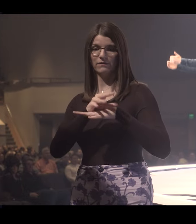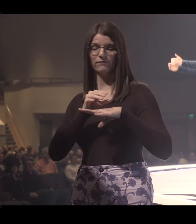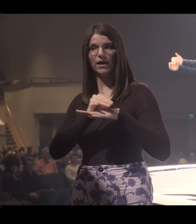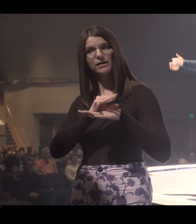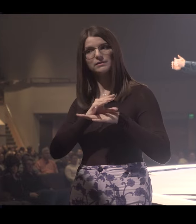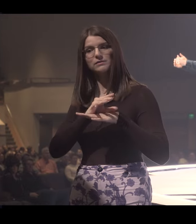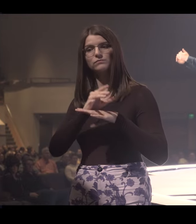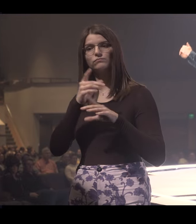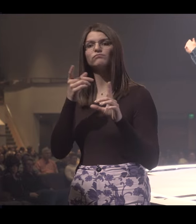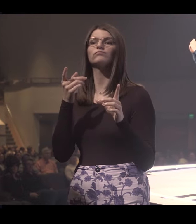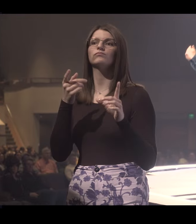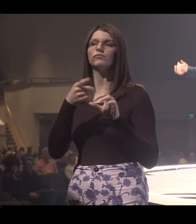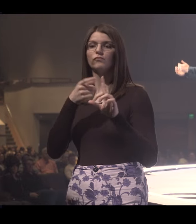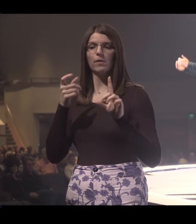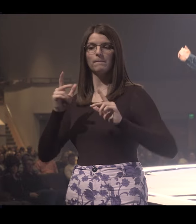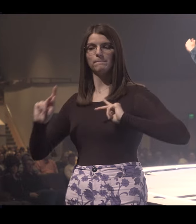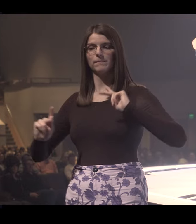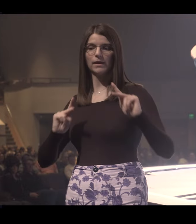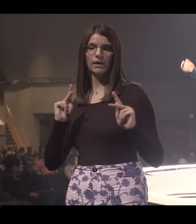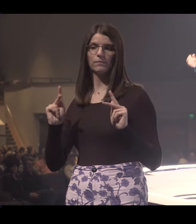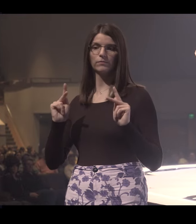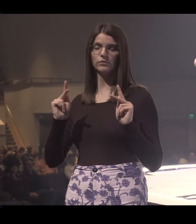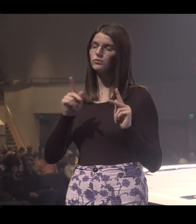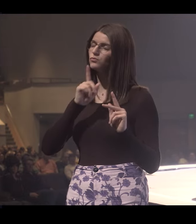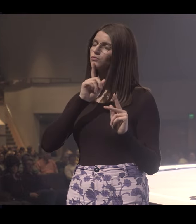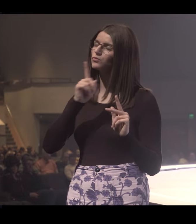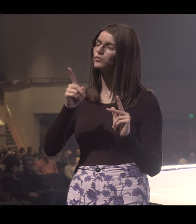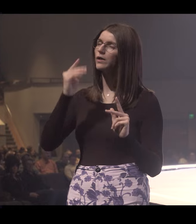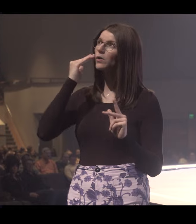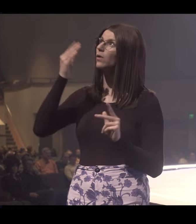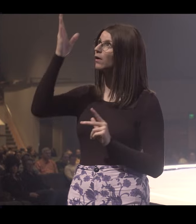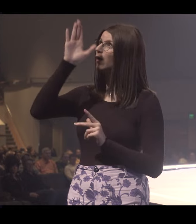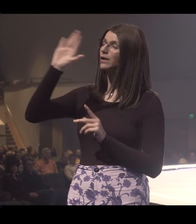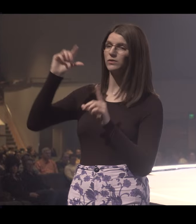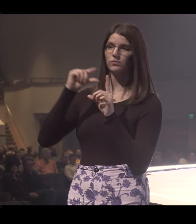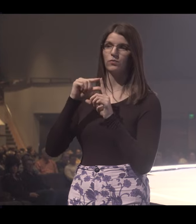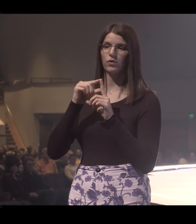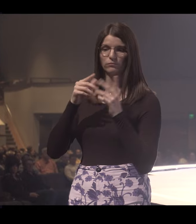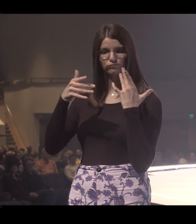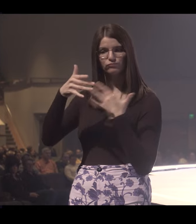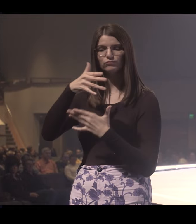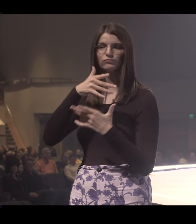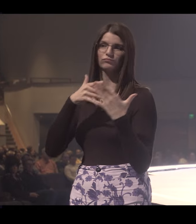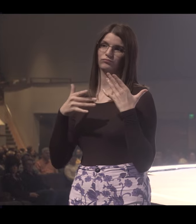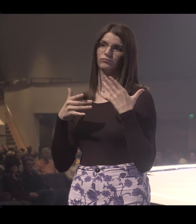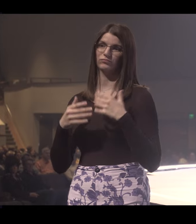advice unless you surround yourself with people that truly know God's word.